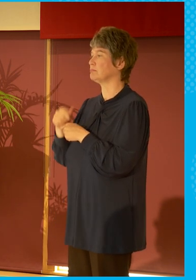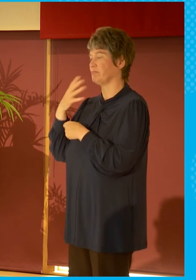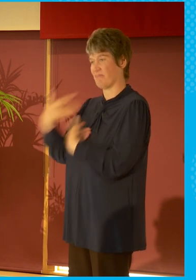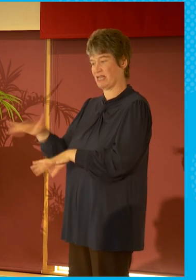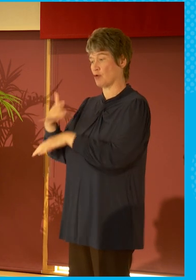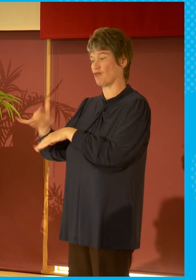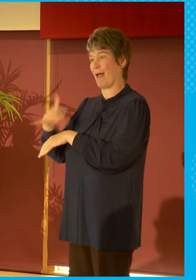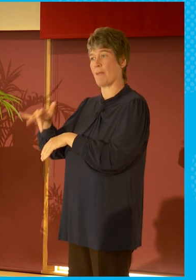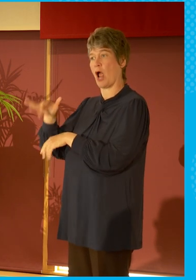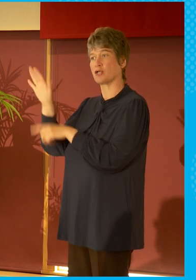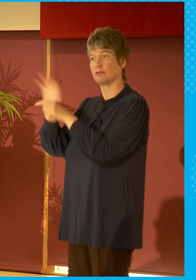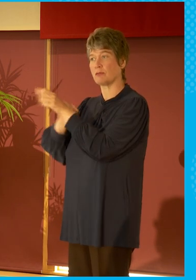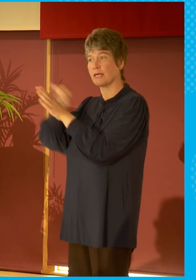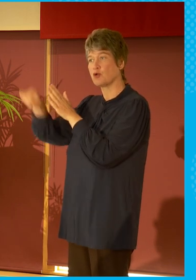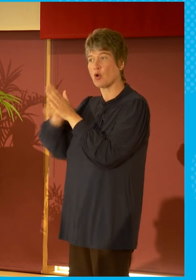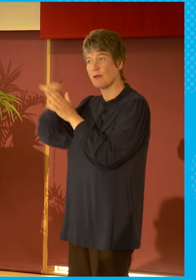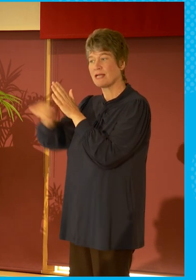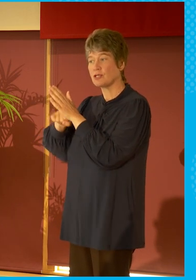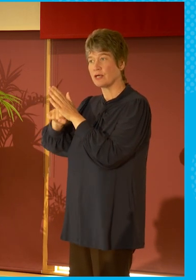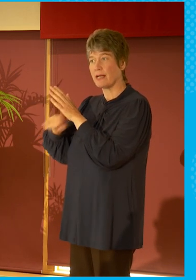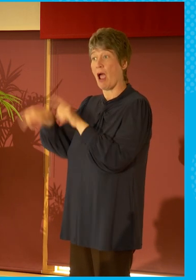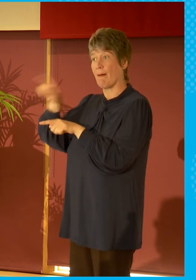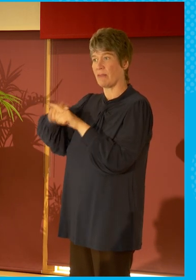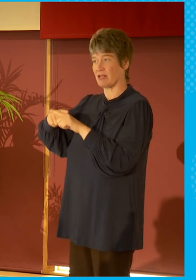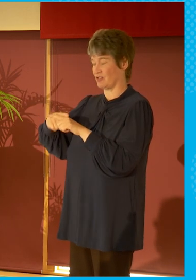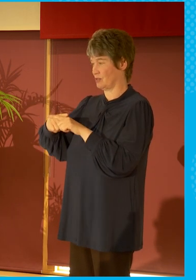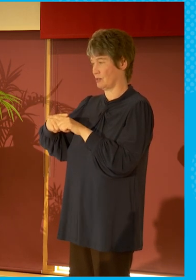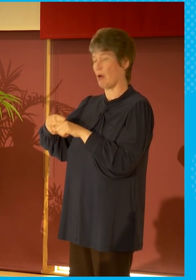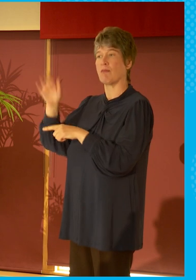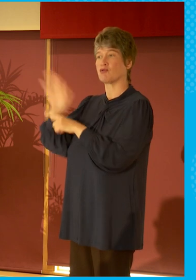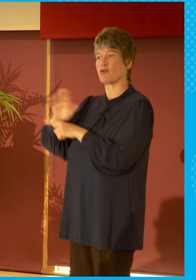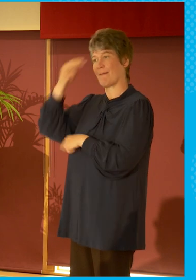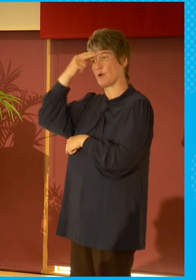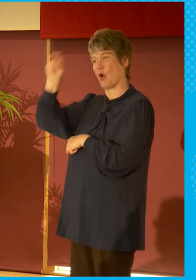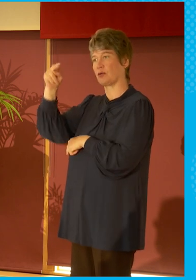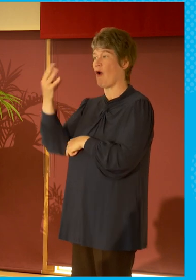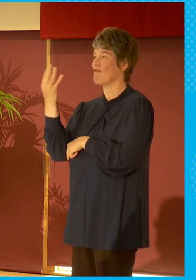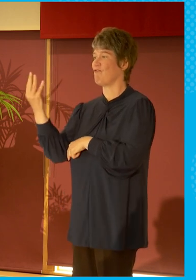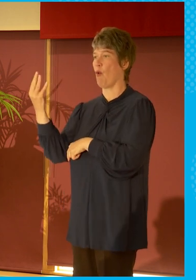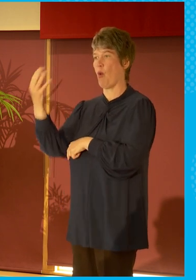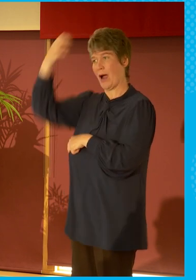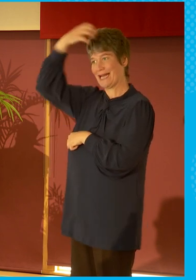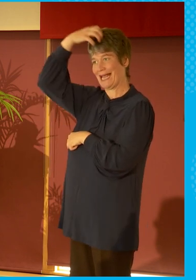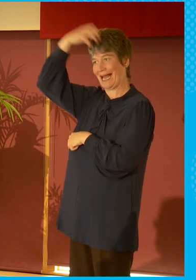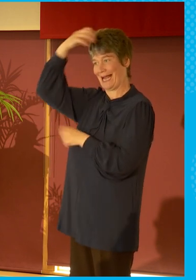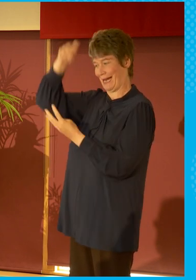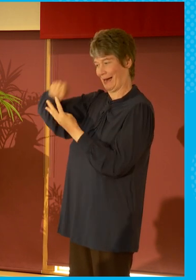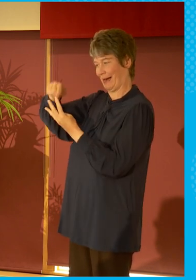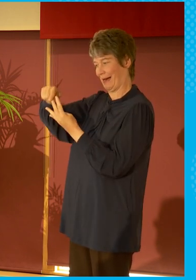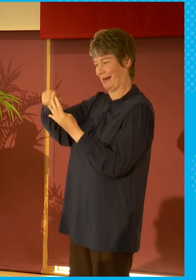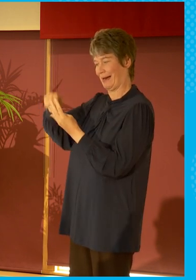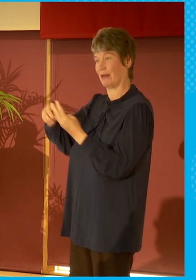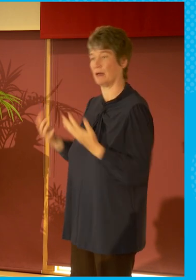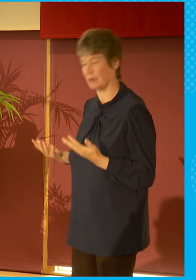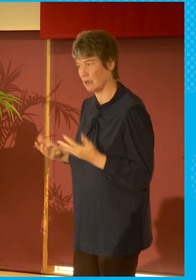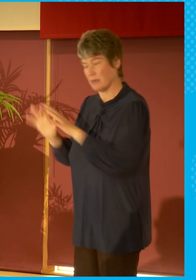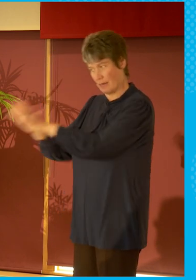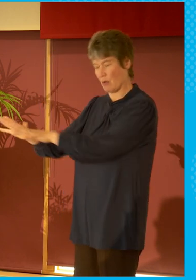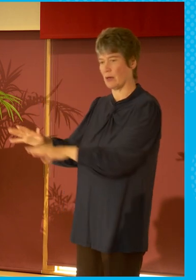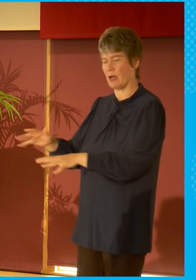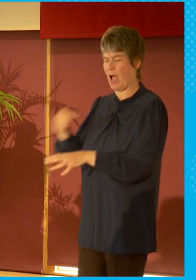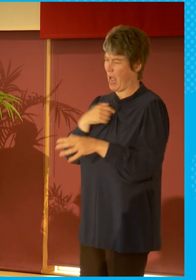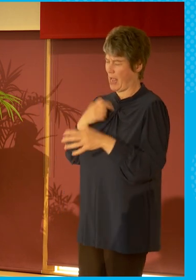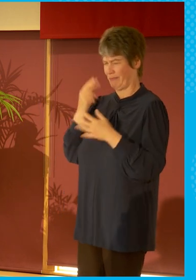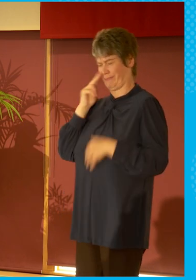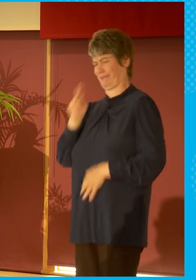and also Four Kings which is a sports documentary. Now the difference I have noticed is when working with the BBC,